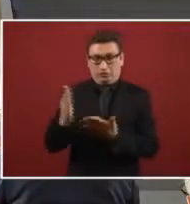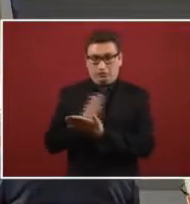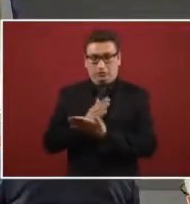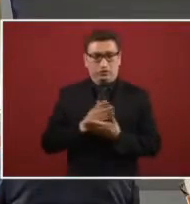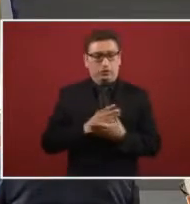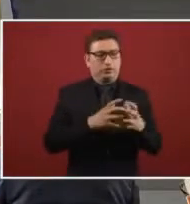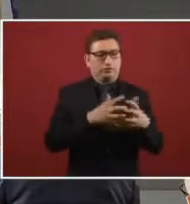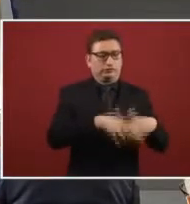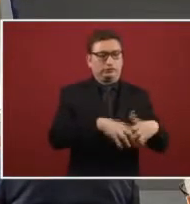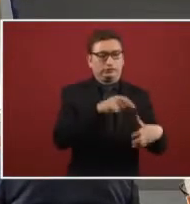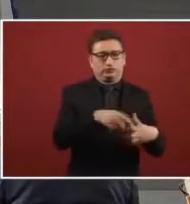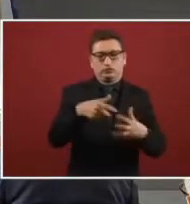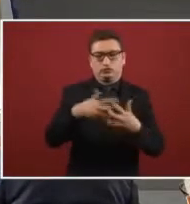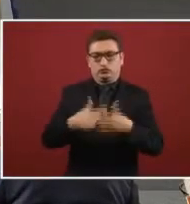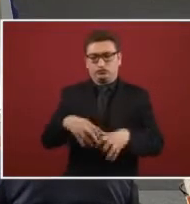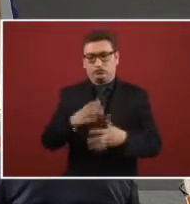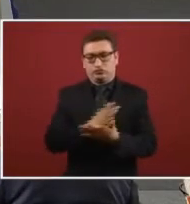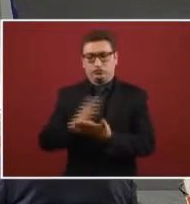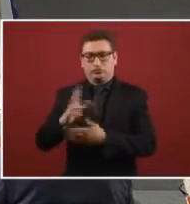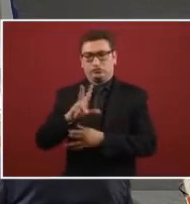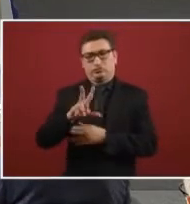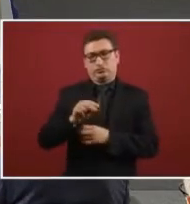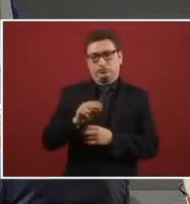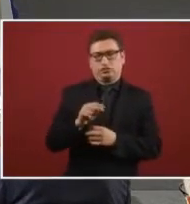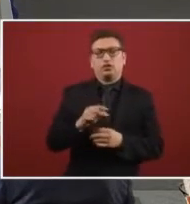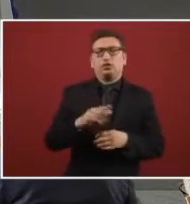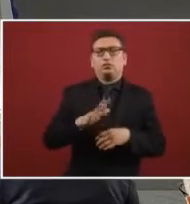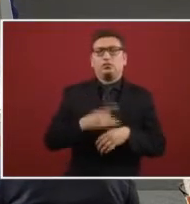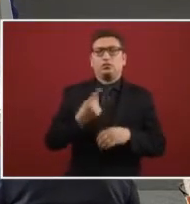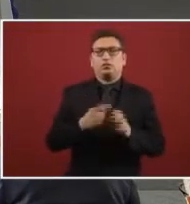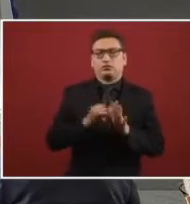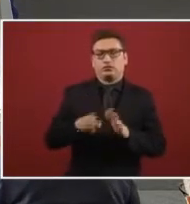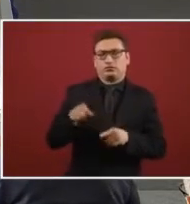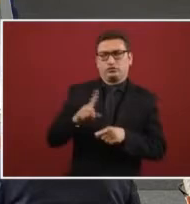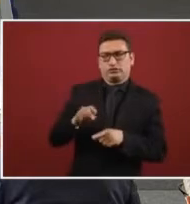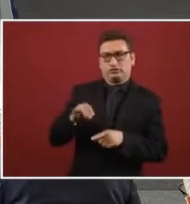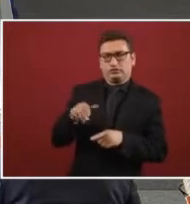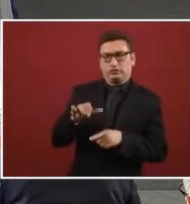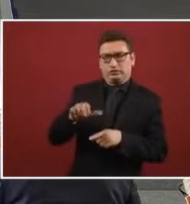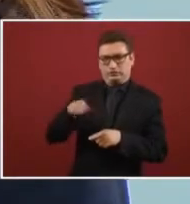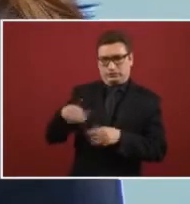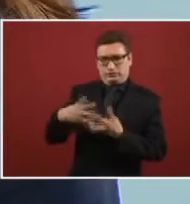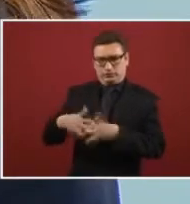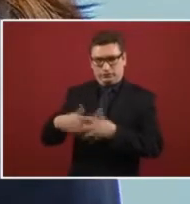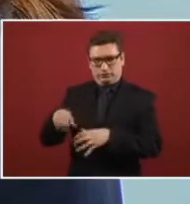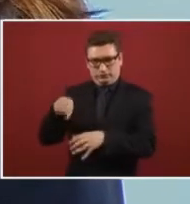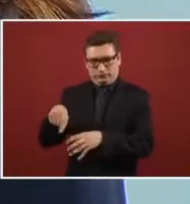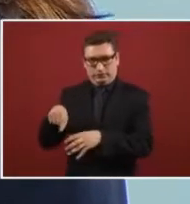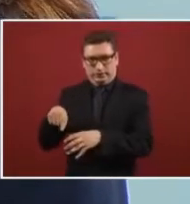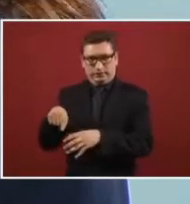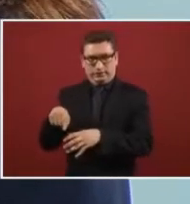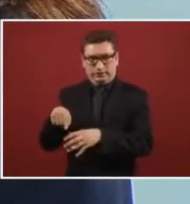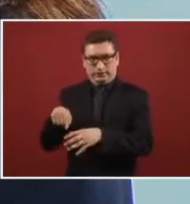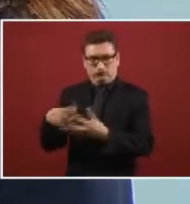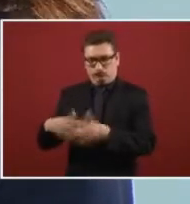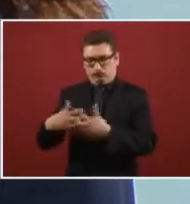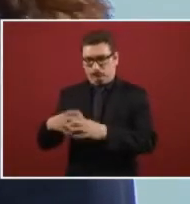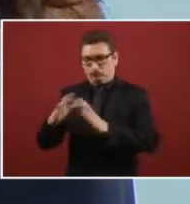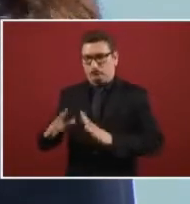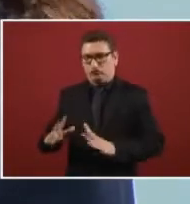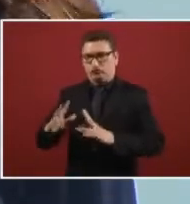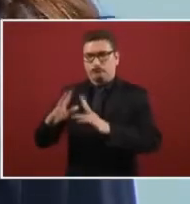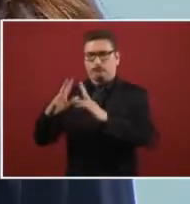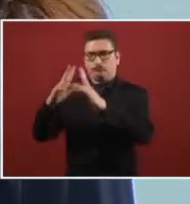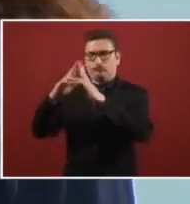a separate program for each refinery because if one like say for example Salamanca